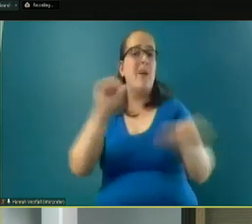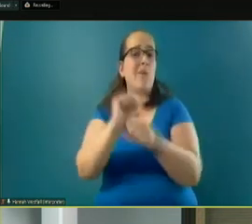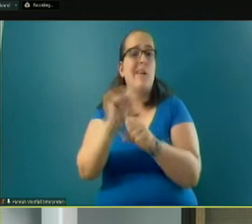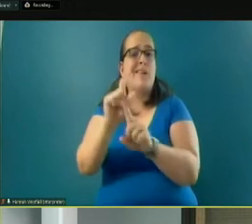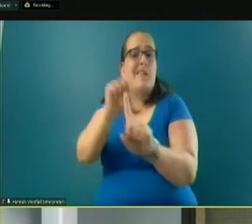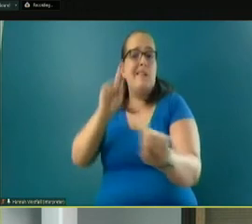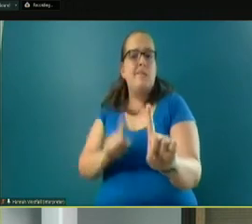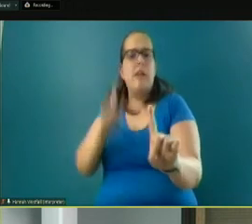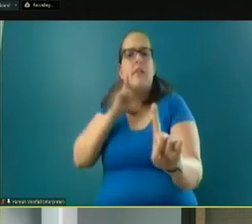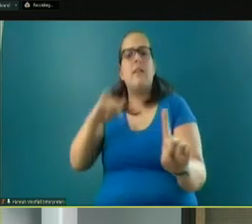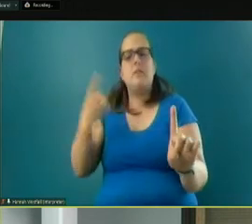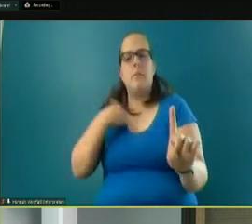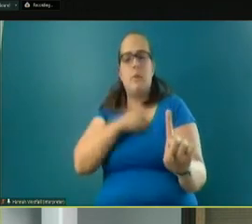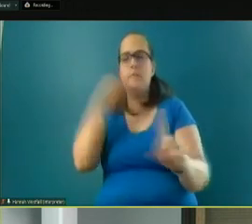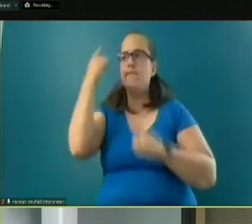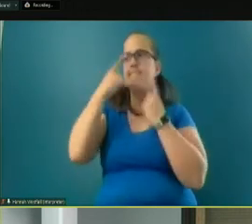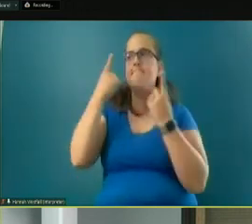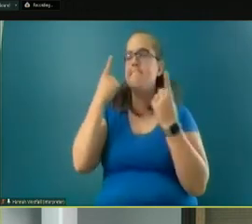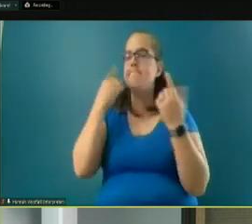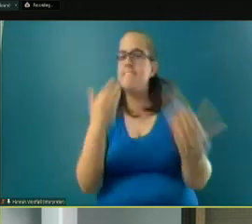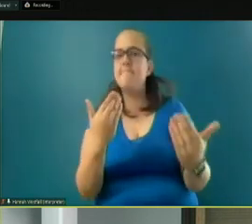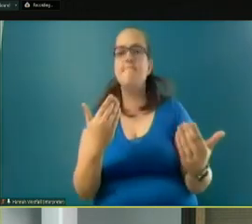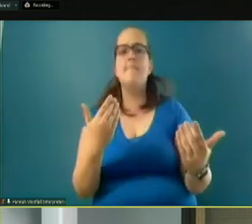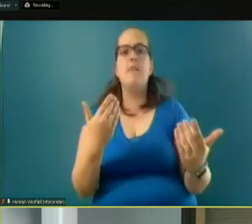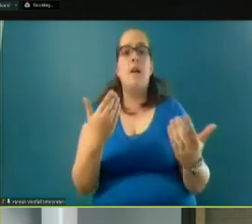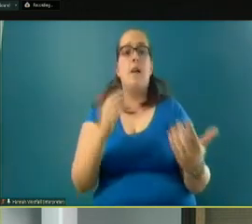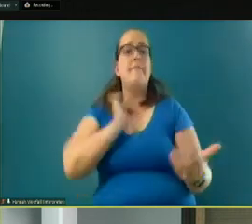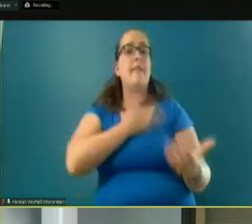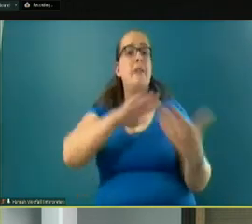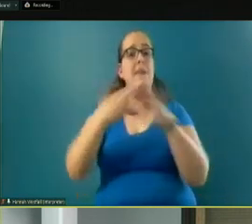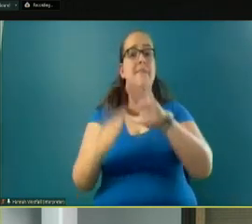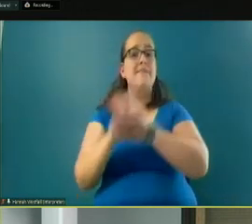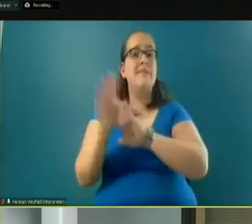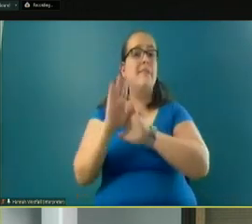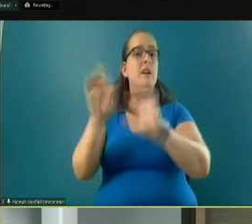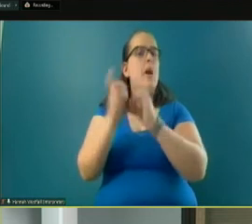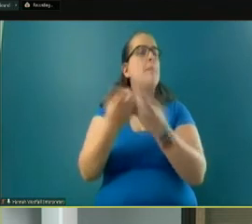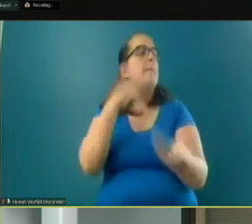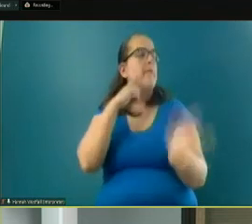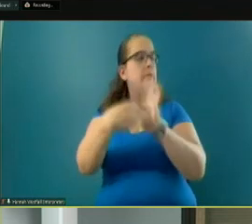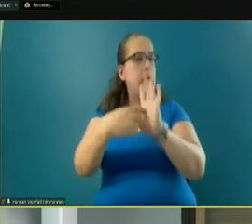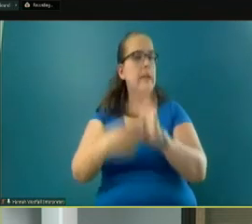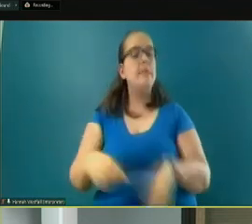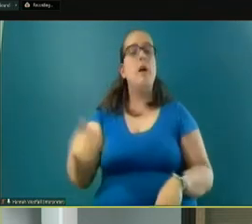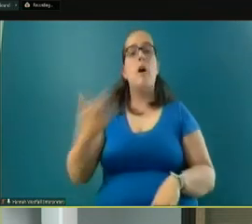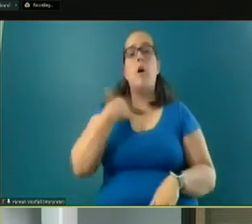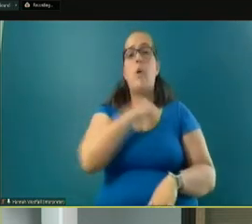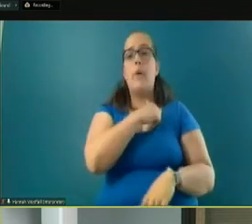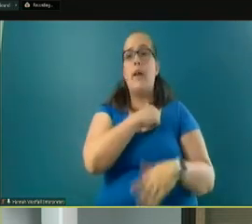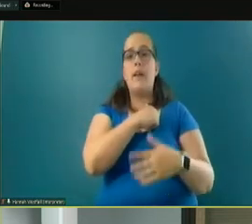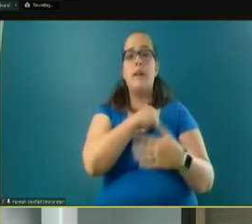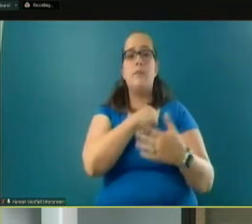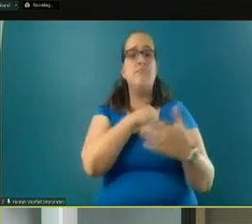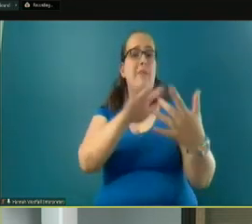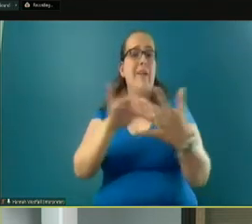that's something we need to think about going forward. Think about going forward. In our Community Development Department, for example, we're reaching almost